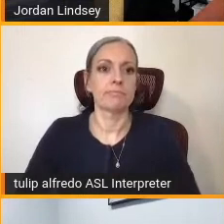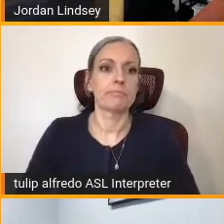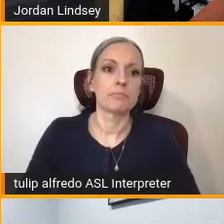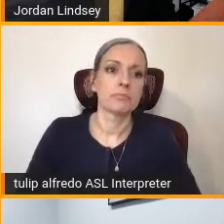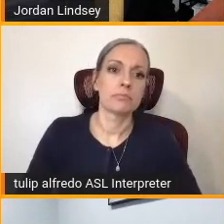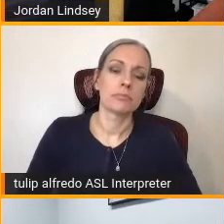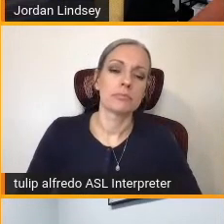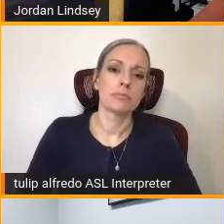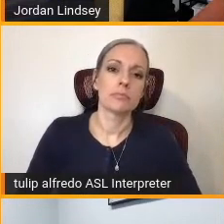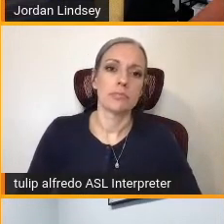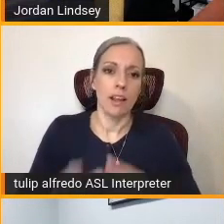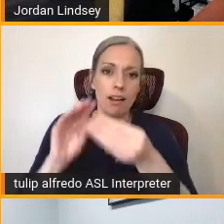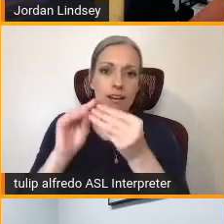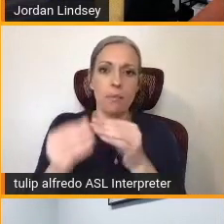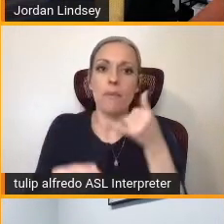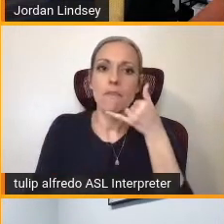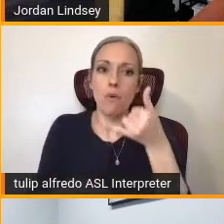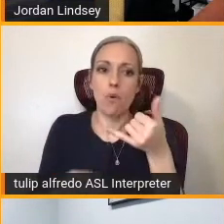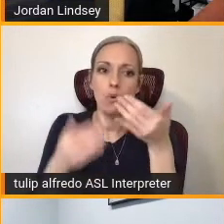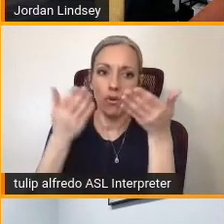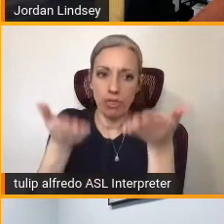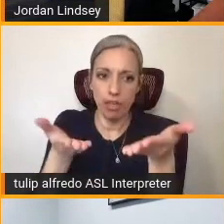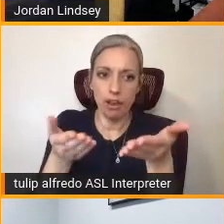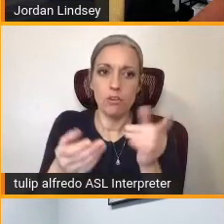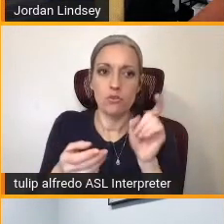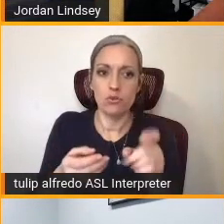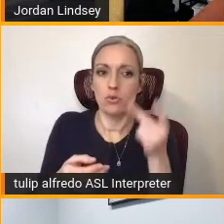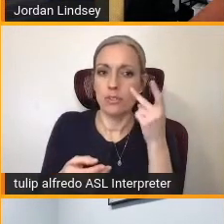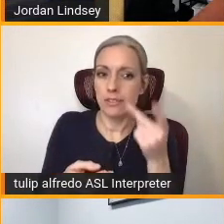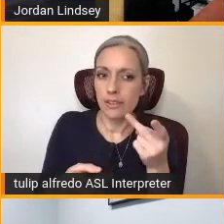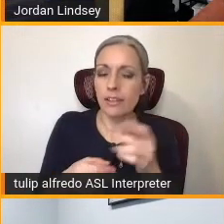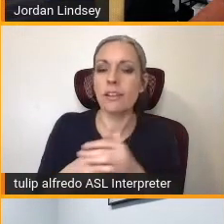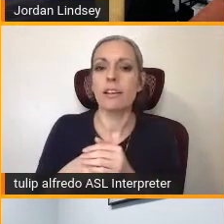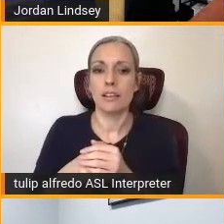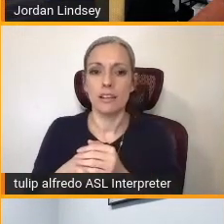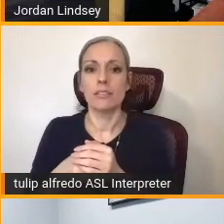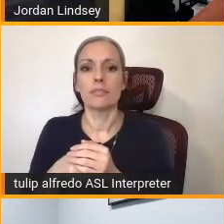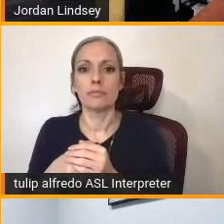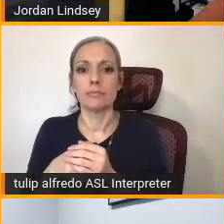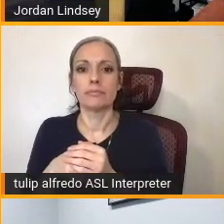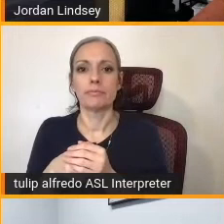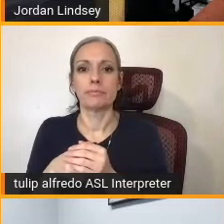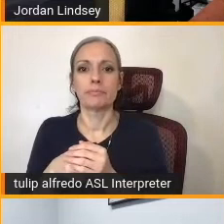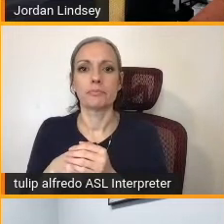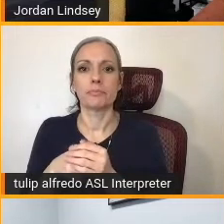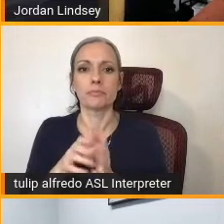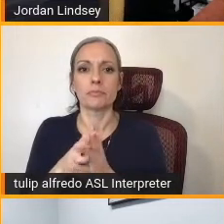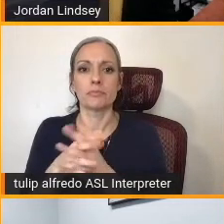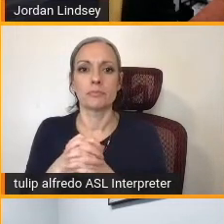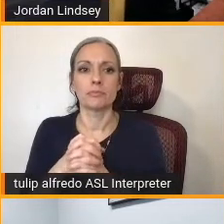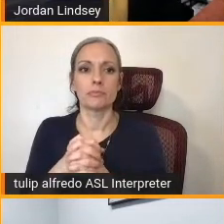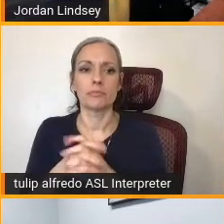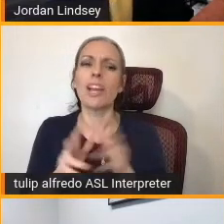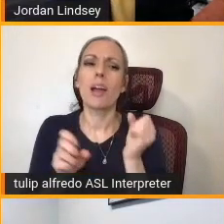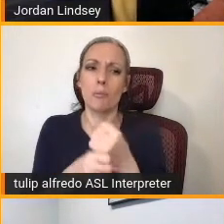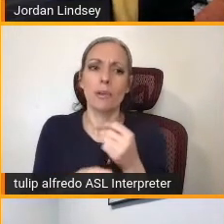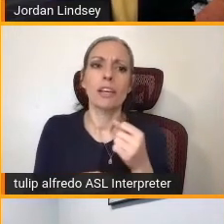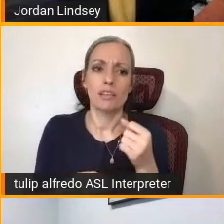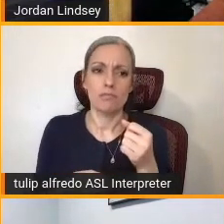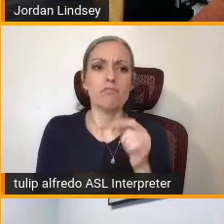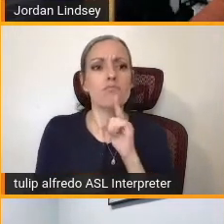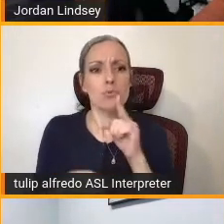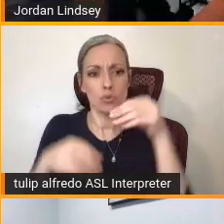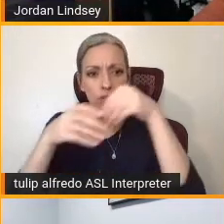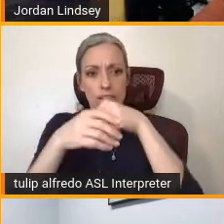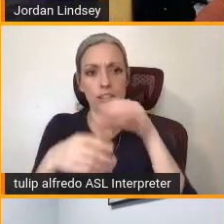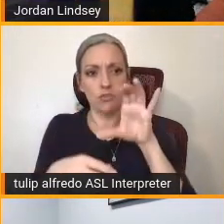Our phone number should be on the screen. know we're tied on time. I'm going to see if we can get that for you. We'll make sure we put it in the chat, definitely.